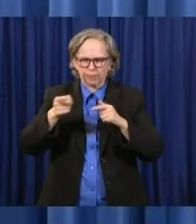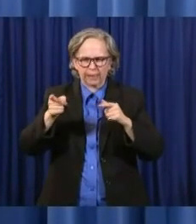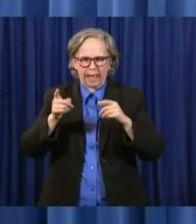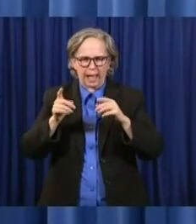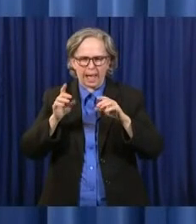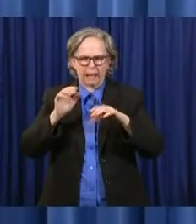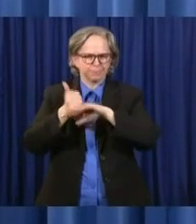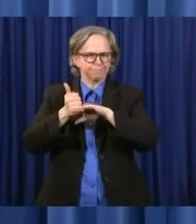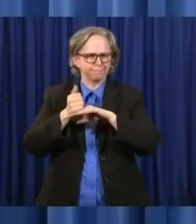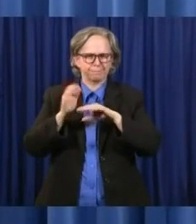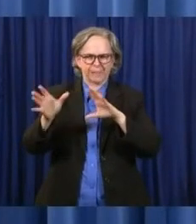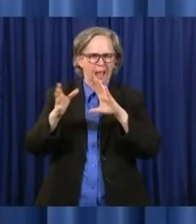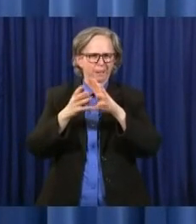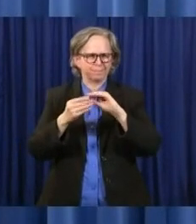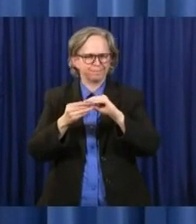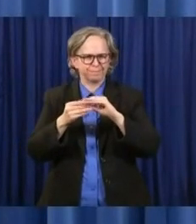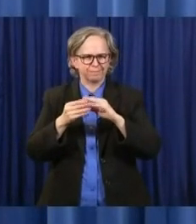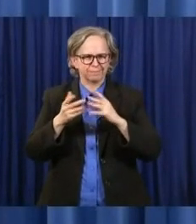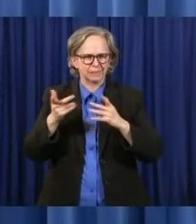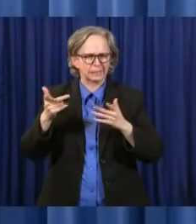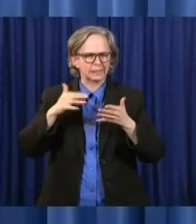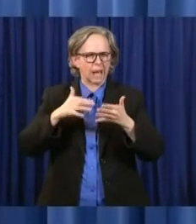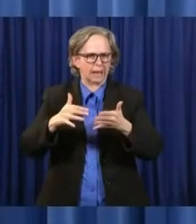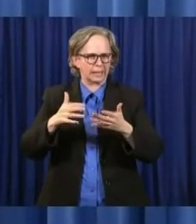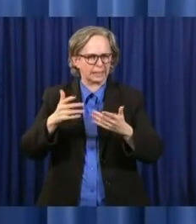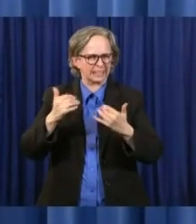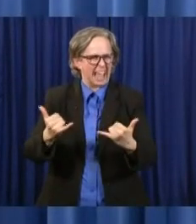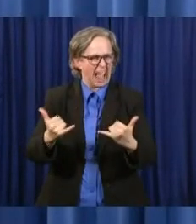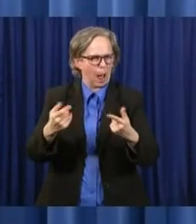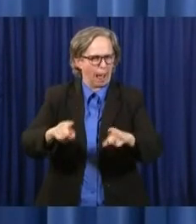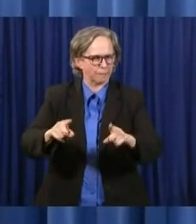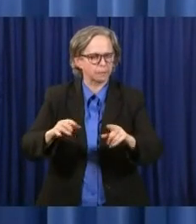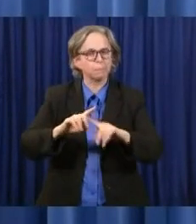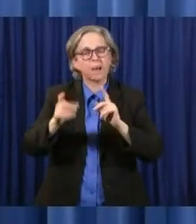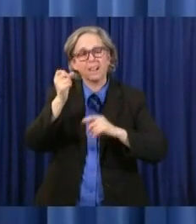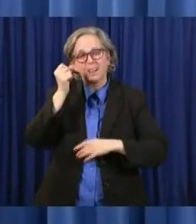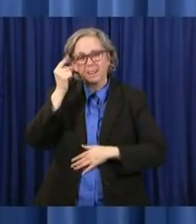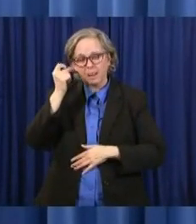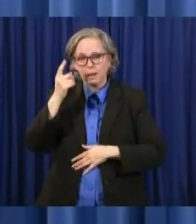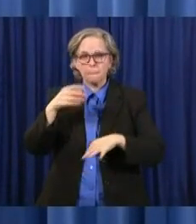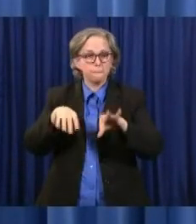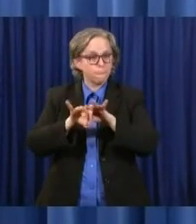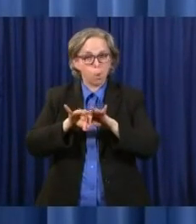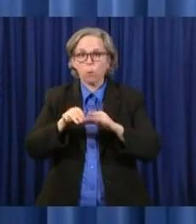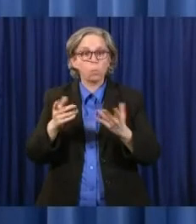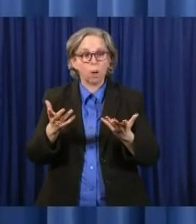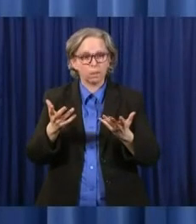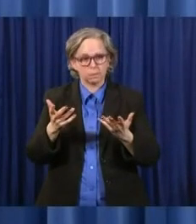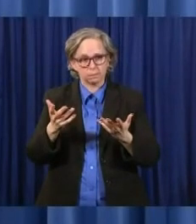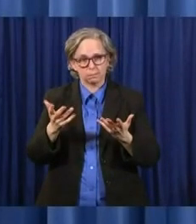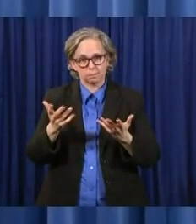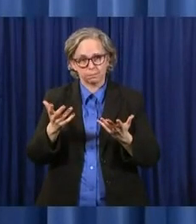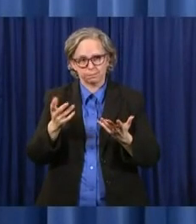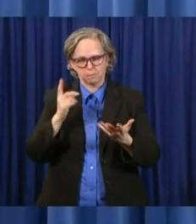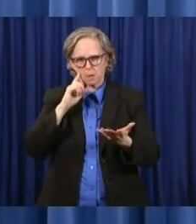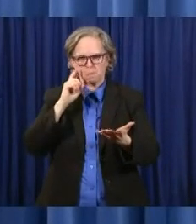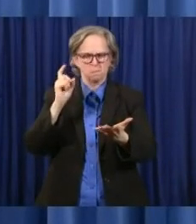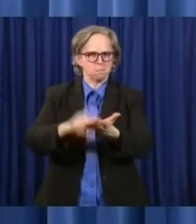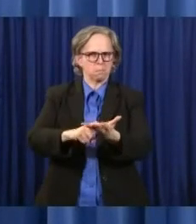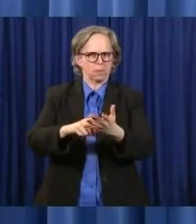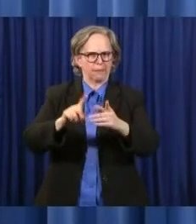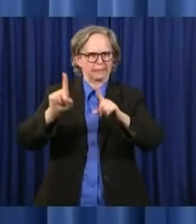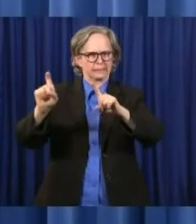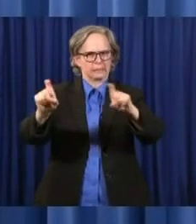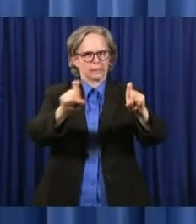a look at that. But it does, I think, emphasize the importance of testing and for us to